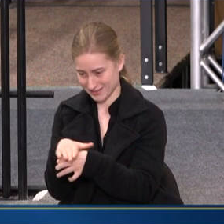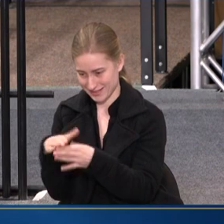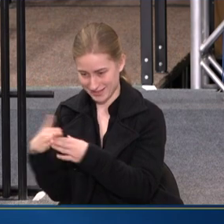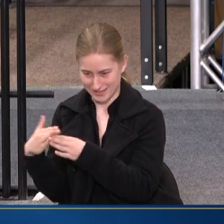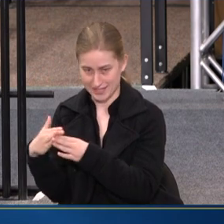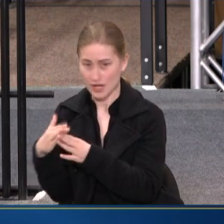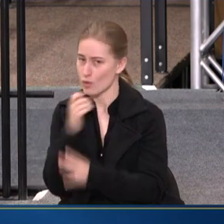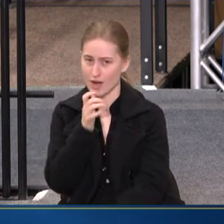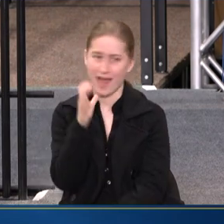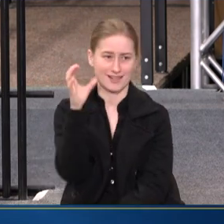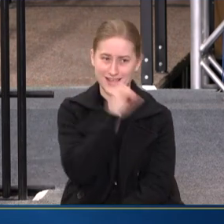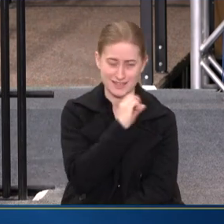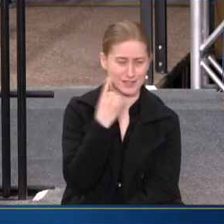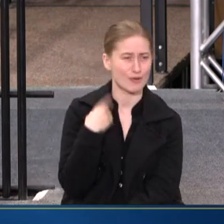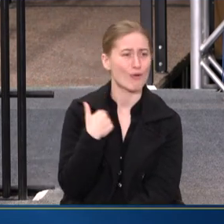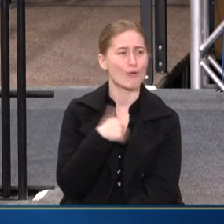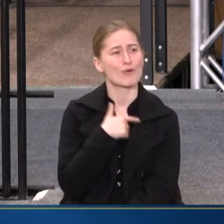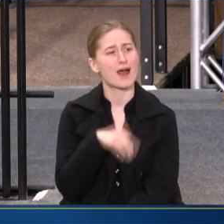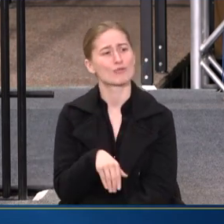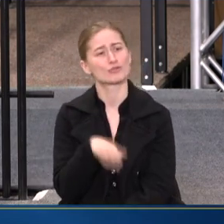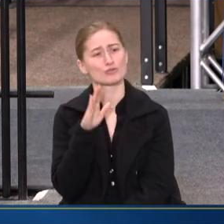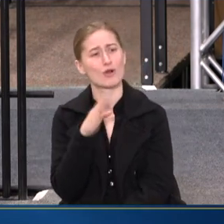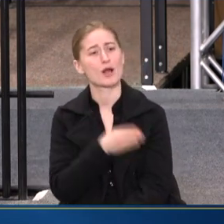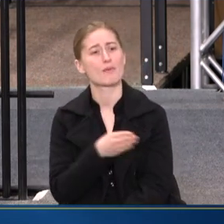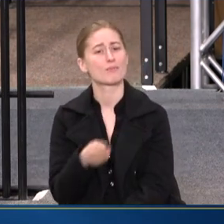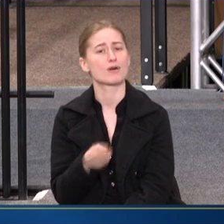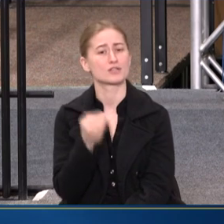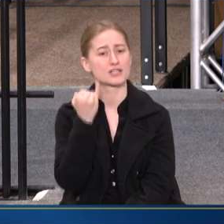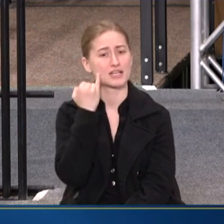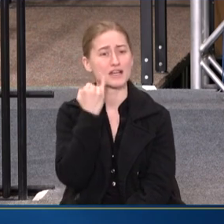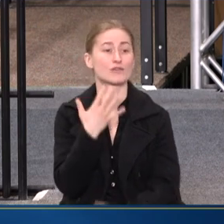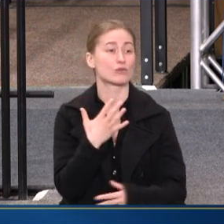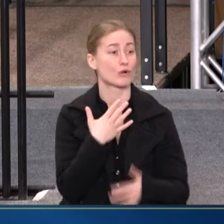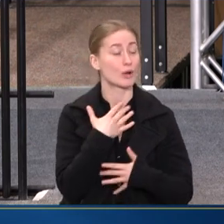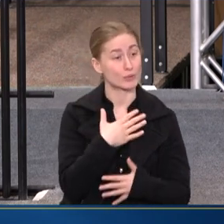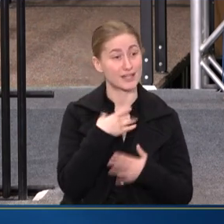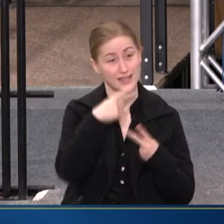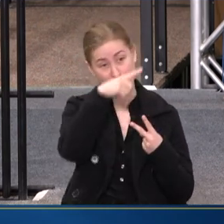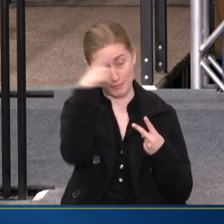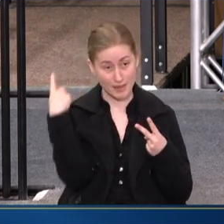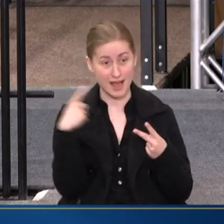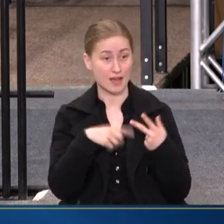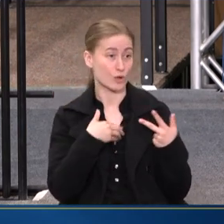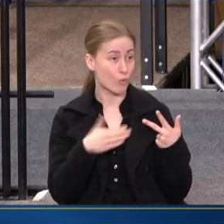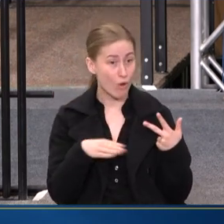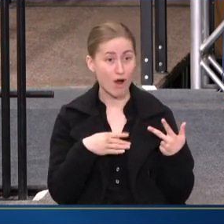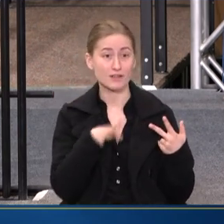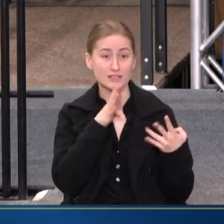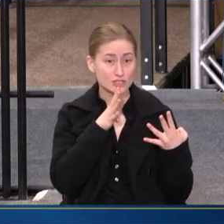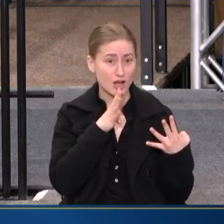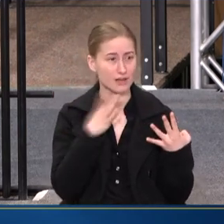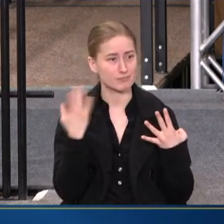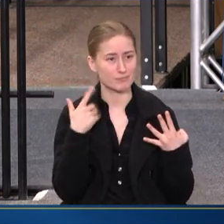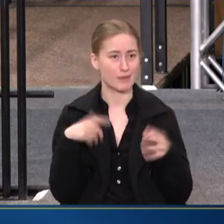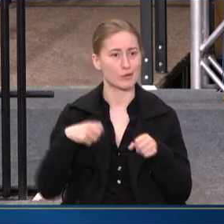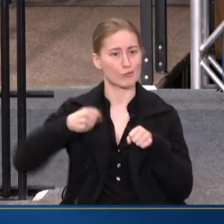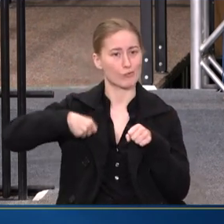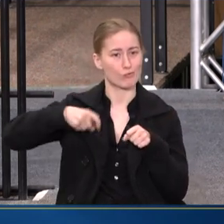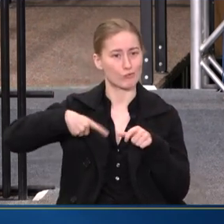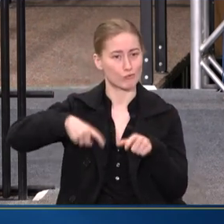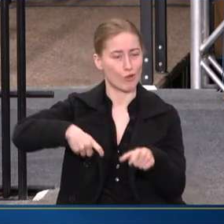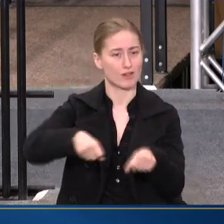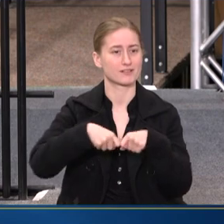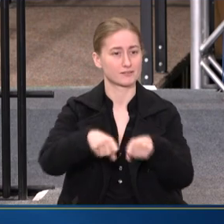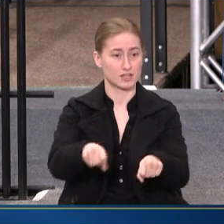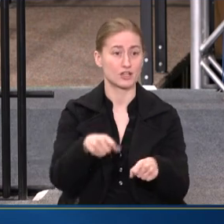GUESSING. WHEN I WAS GROWING UP IN BALTIMORE, IF YOU WERE BREEVING IN BLACK AND WALKING AND TALKING and maybe even rolling down the street in a